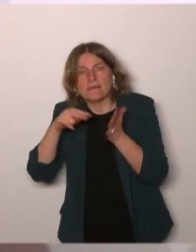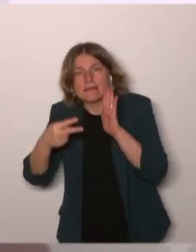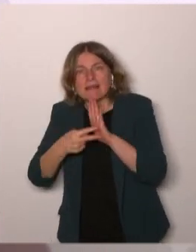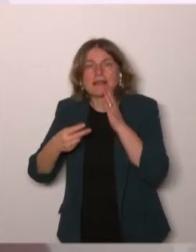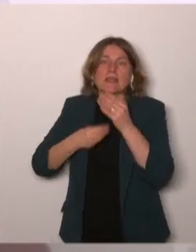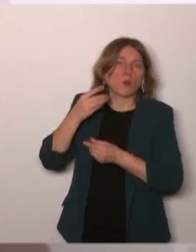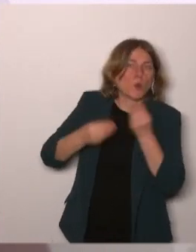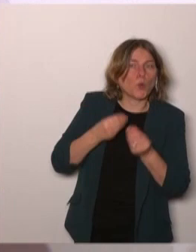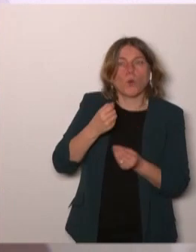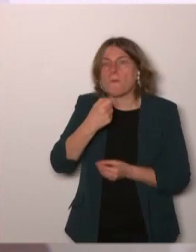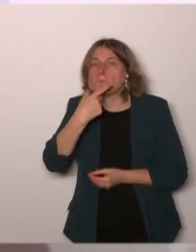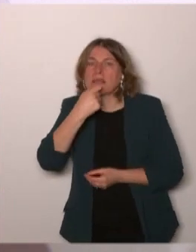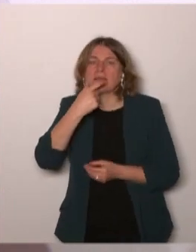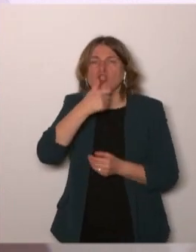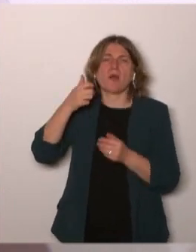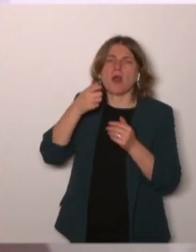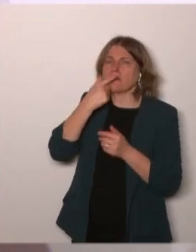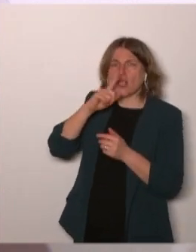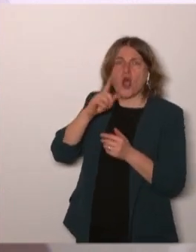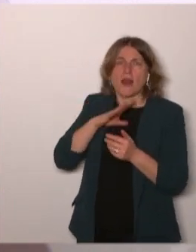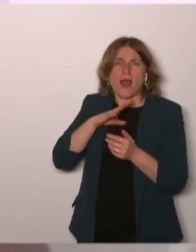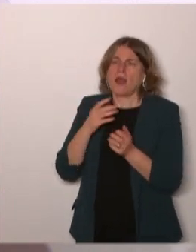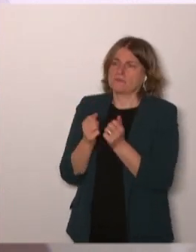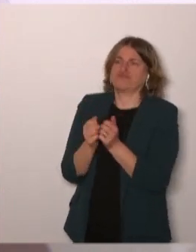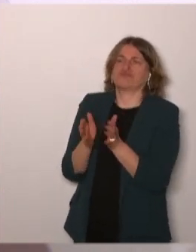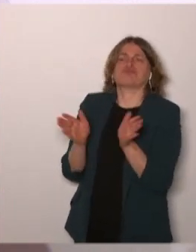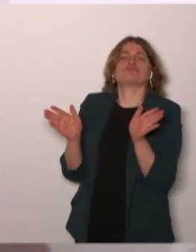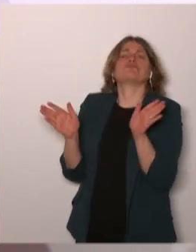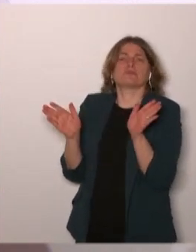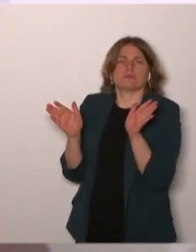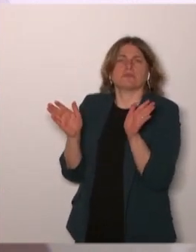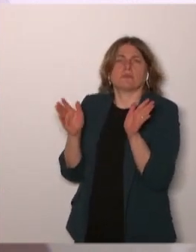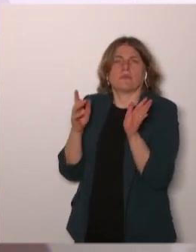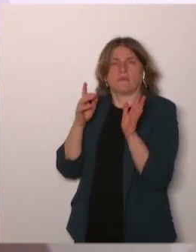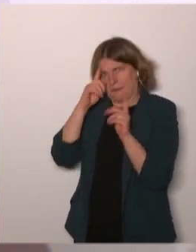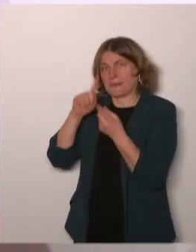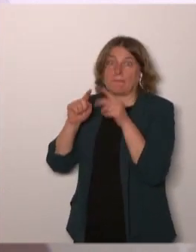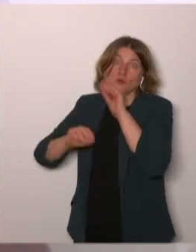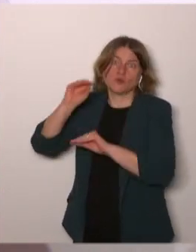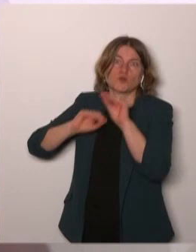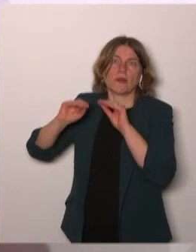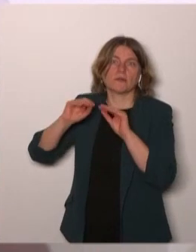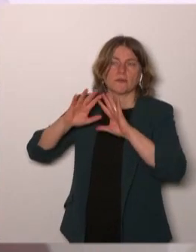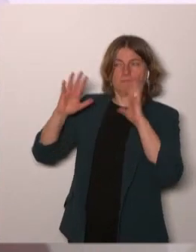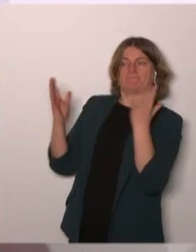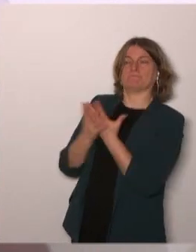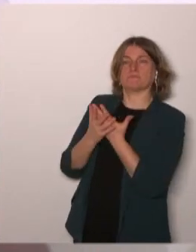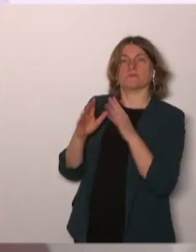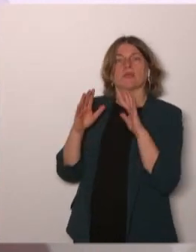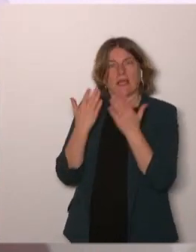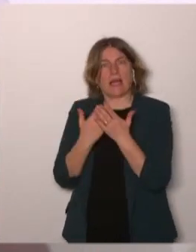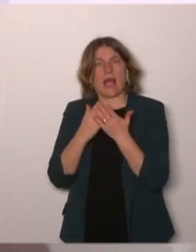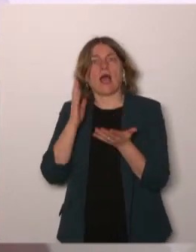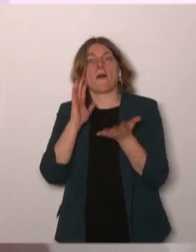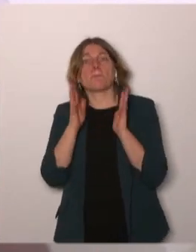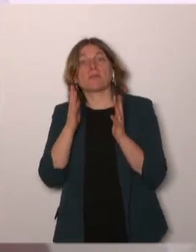multidisciplinarity potentially we can optimize more rapid access if we have the data if we have the data set